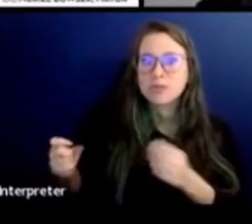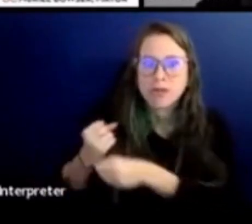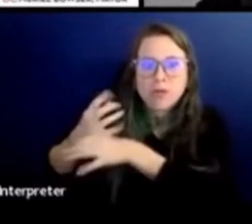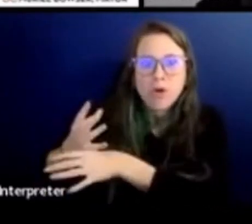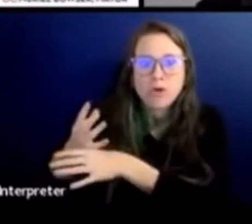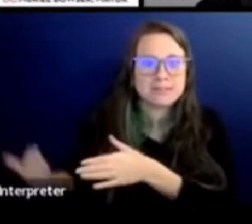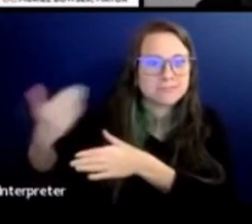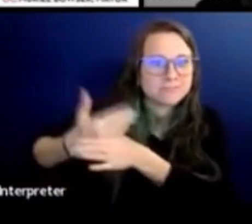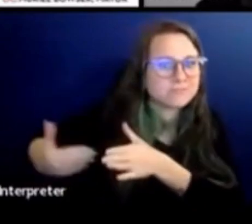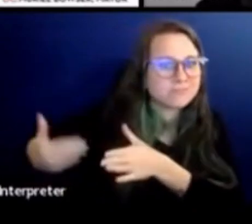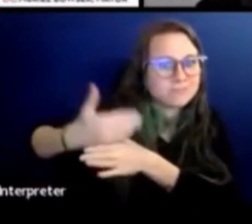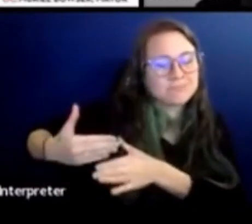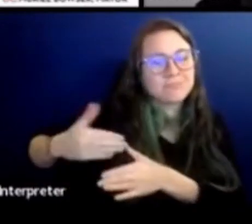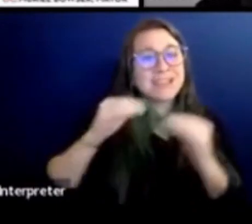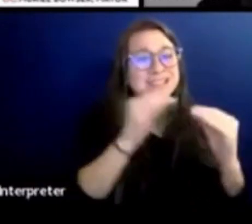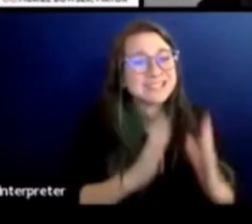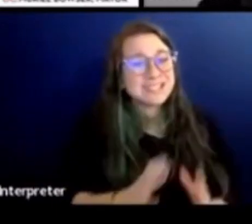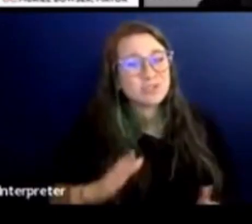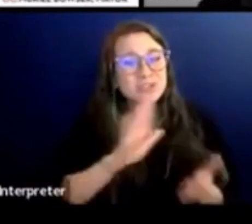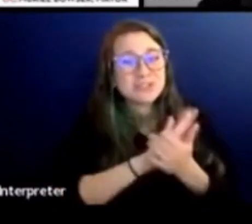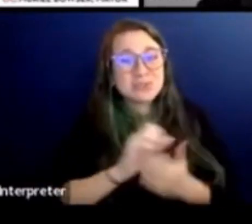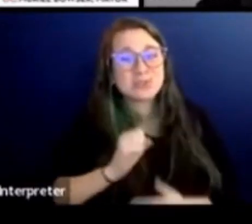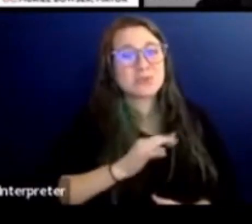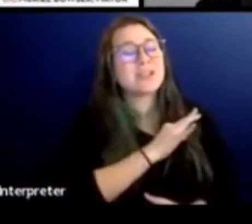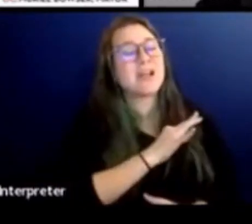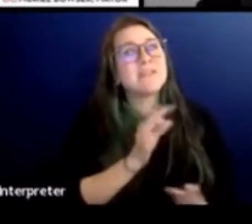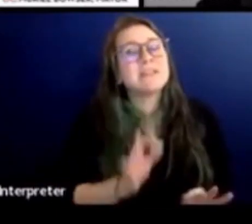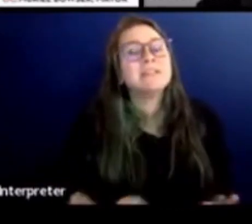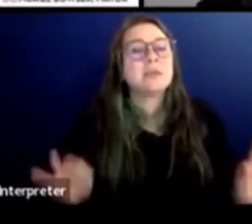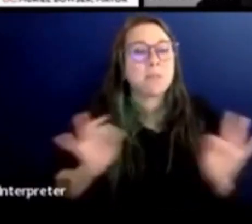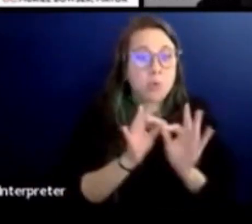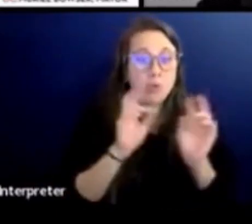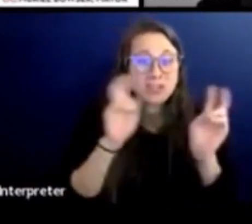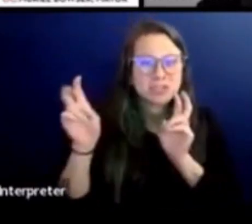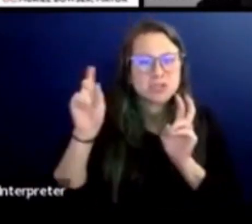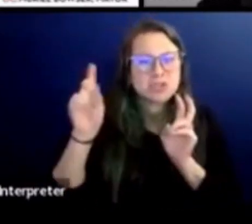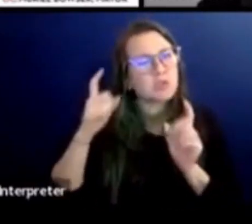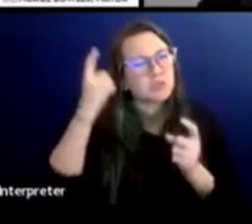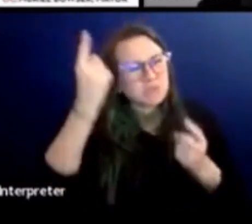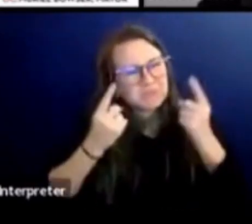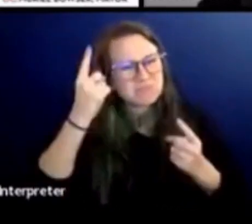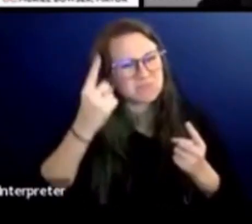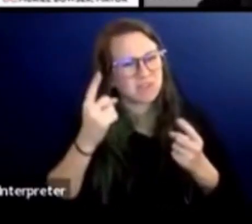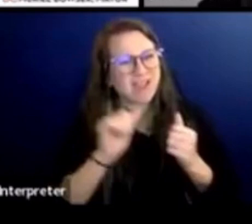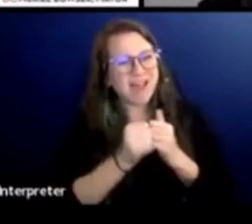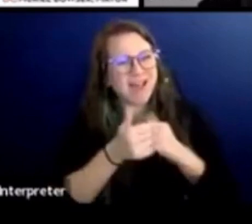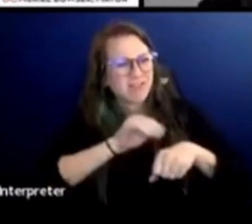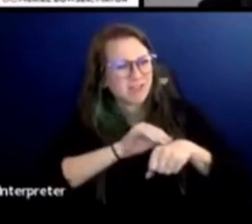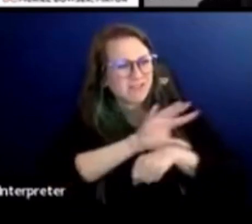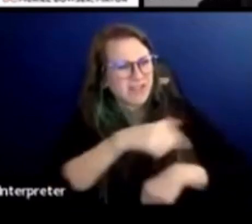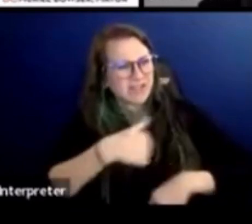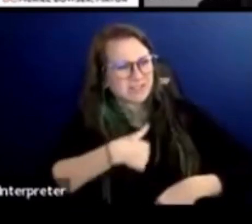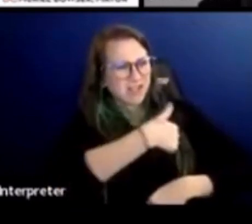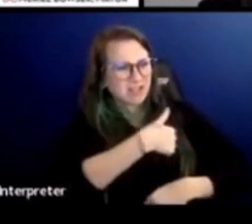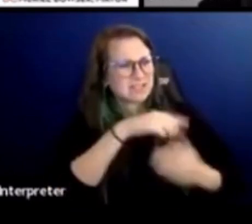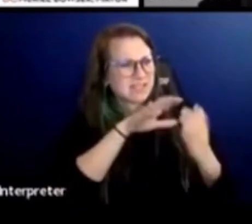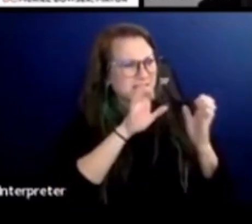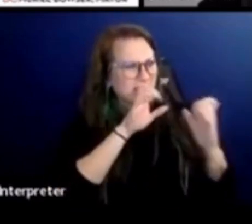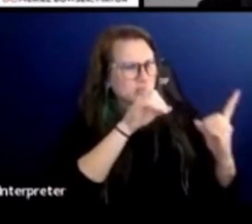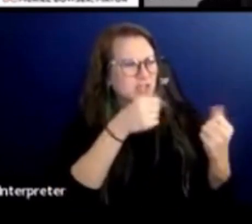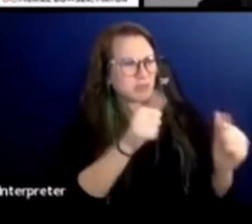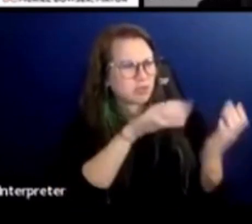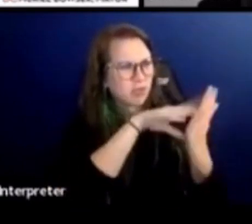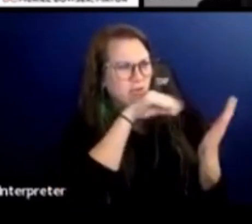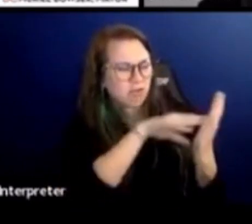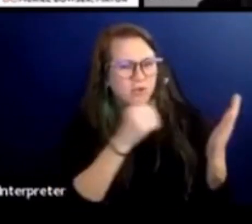and school staff. This is an important issue and we need to consider how this affects us as students and the education we are trying to get every day. I